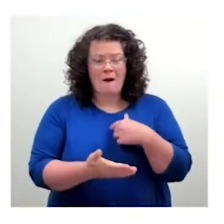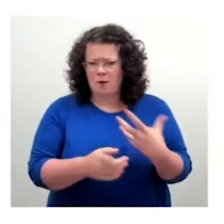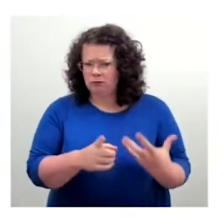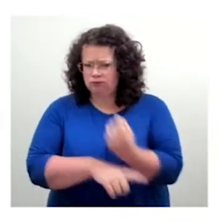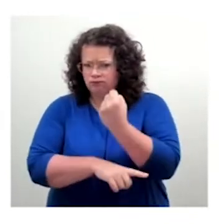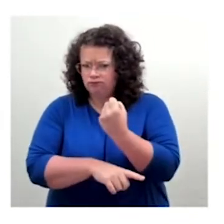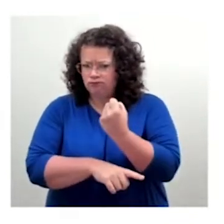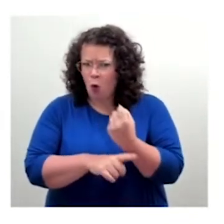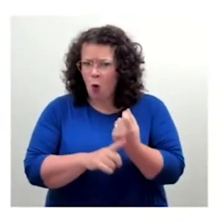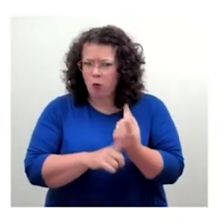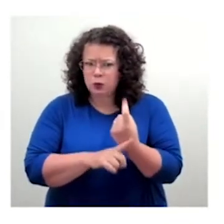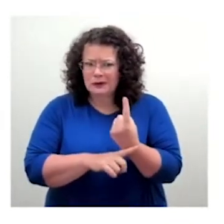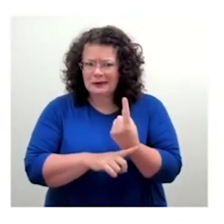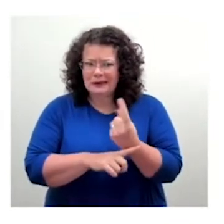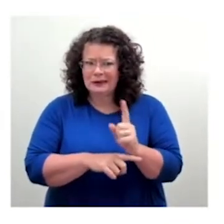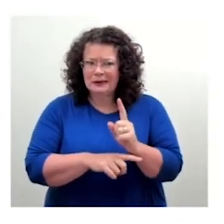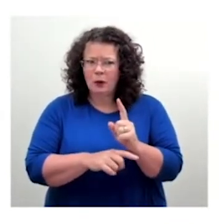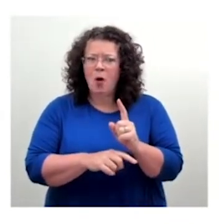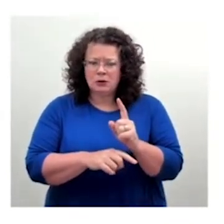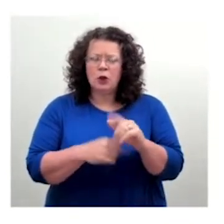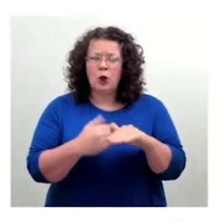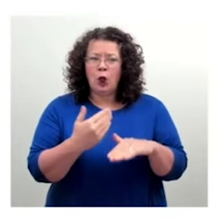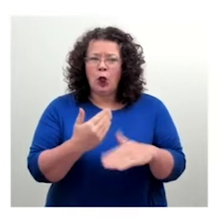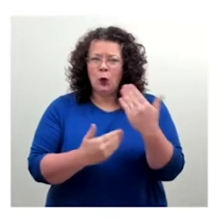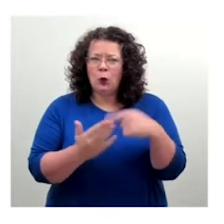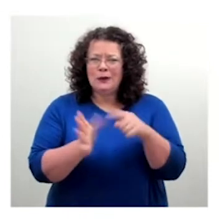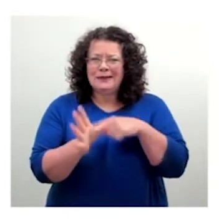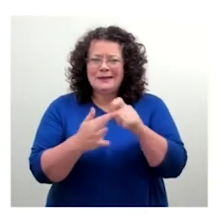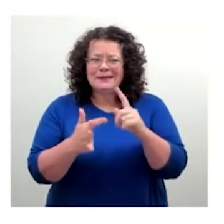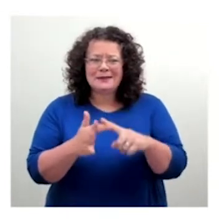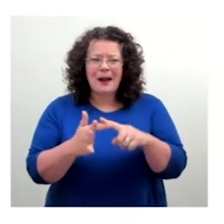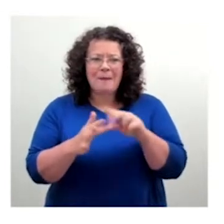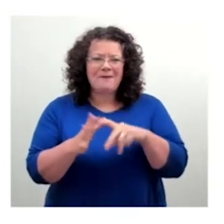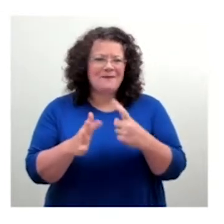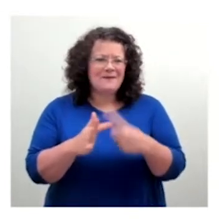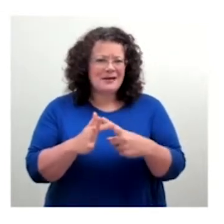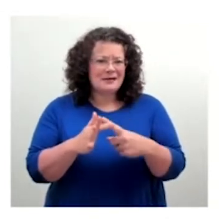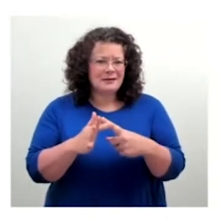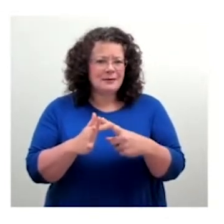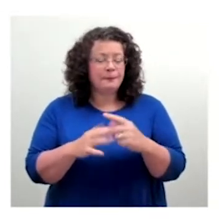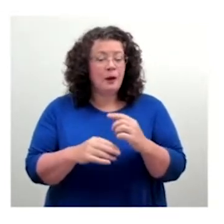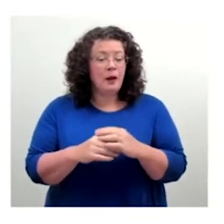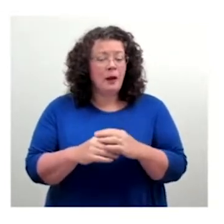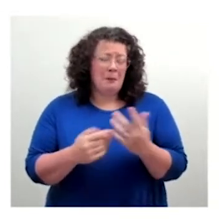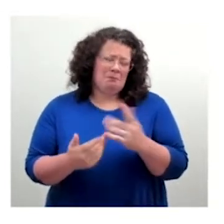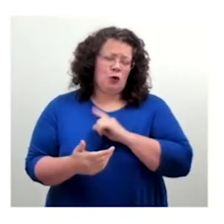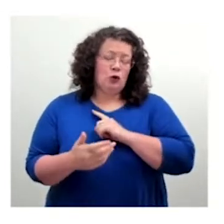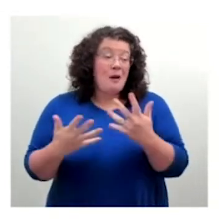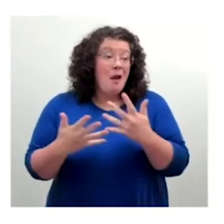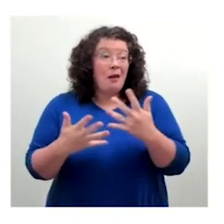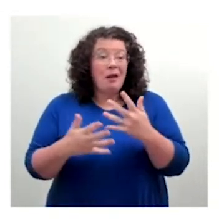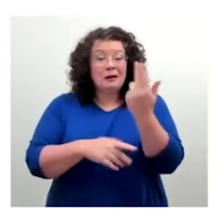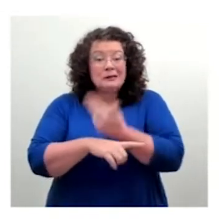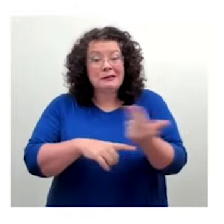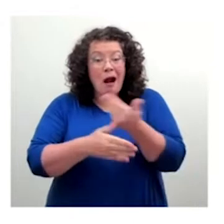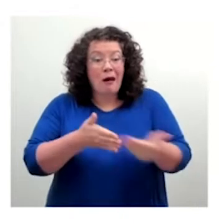element of a design language or a brand is the font, is the typeface. And the typeface that we were using at the time across all of our